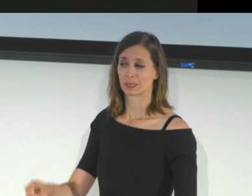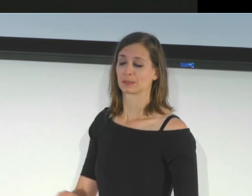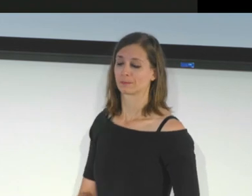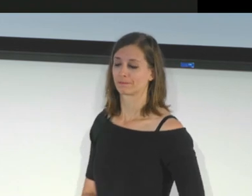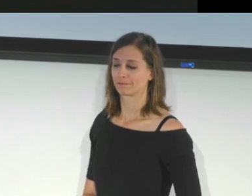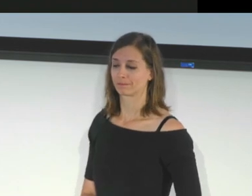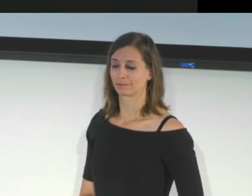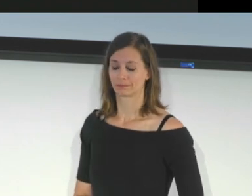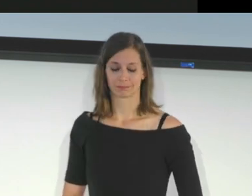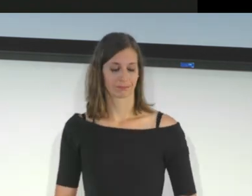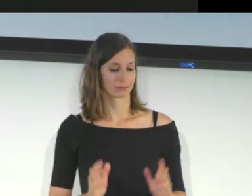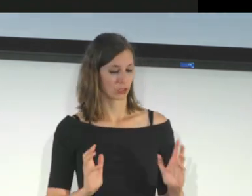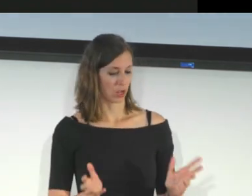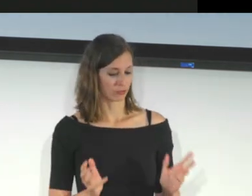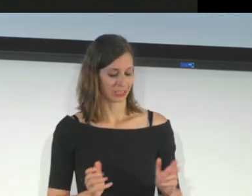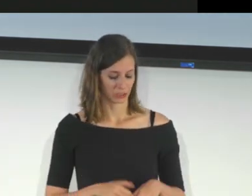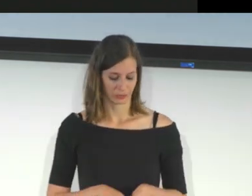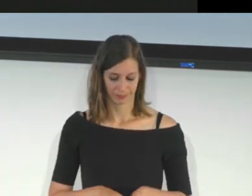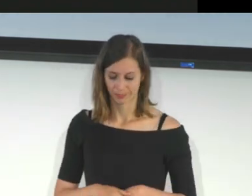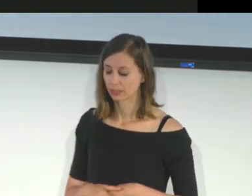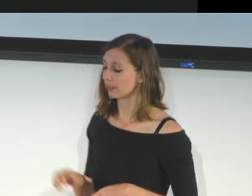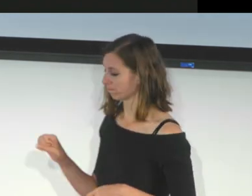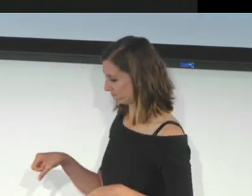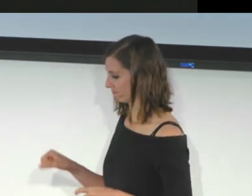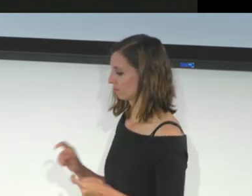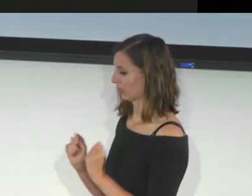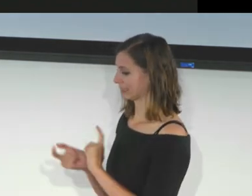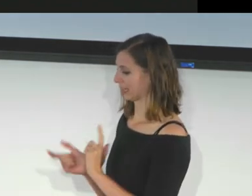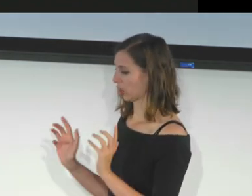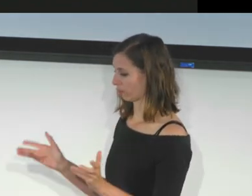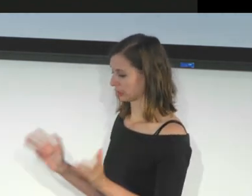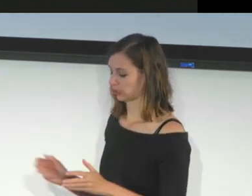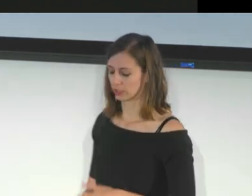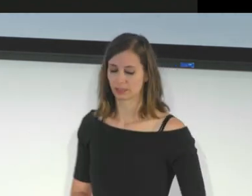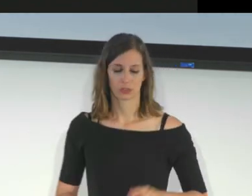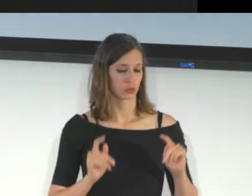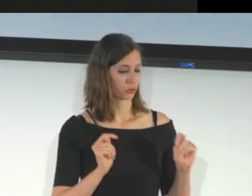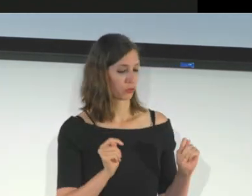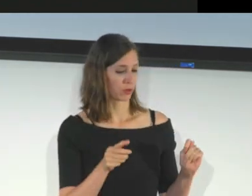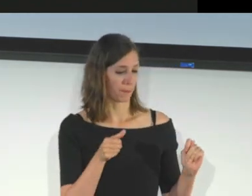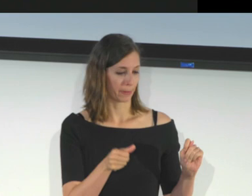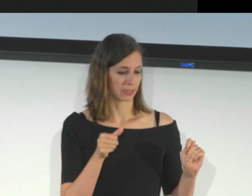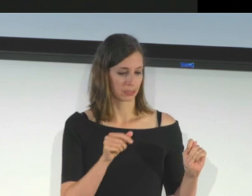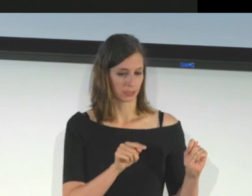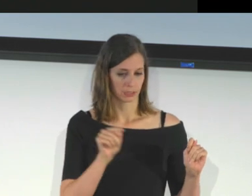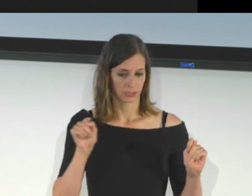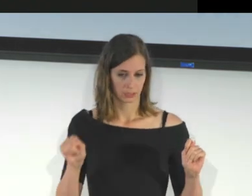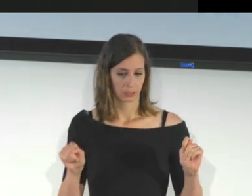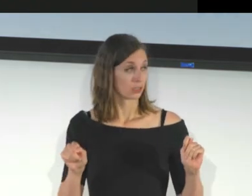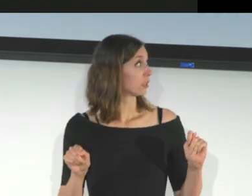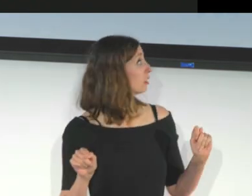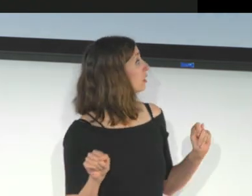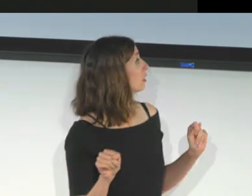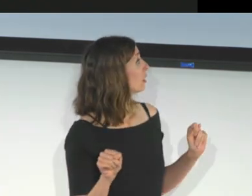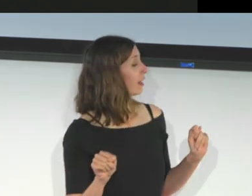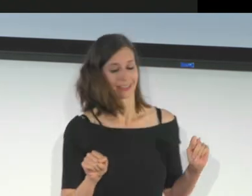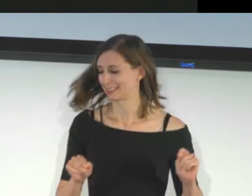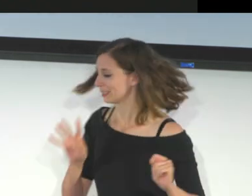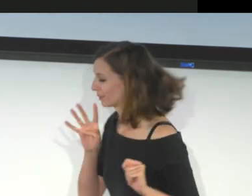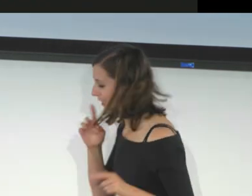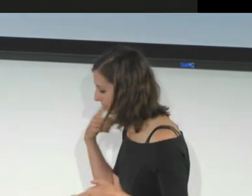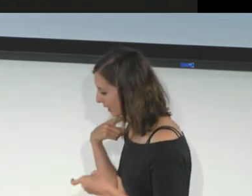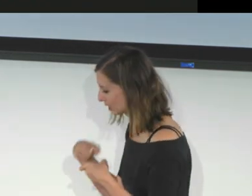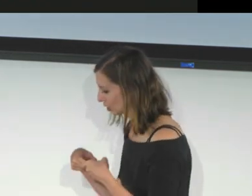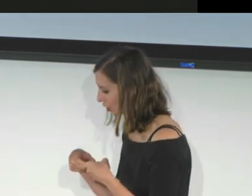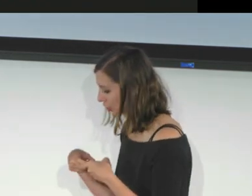the application a little bit. Conversation heading. We will translate a conversation. Tutorial button. Toca el micrófono para hablar.